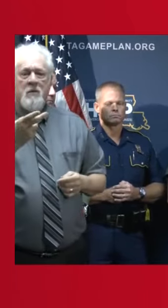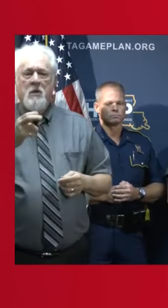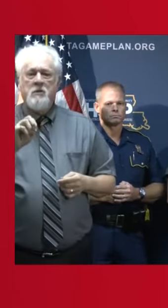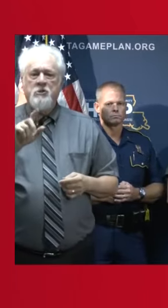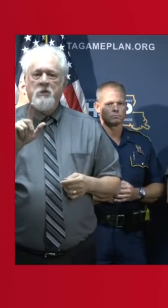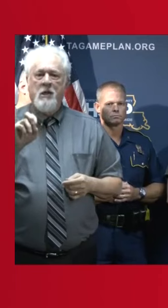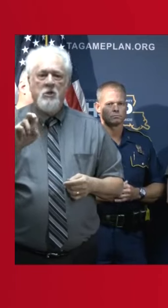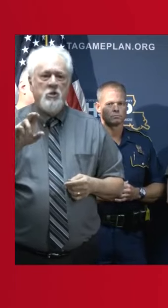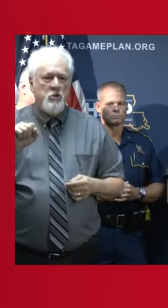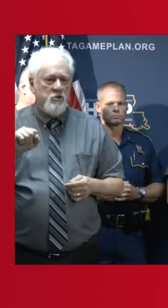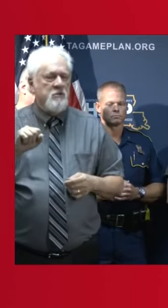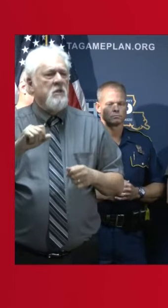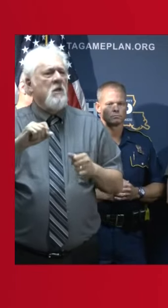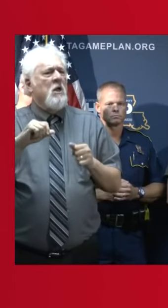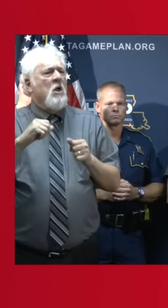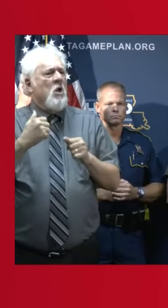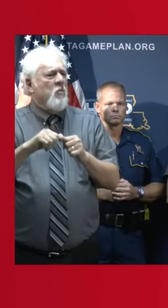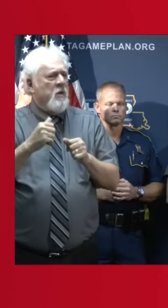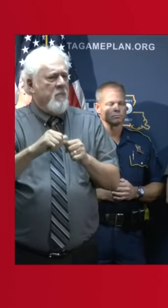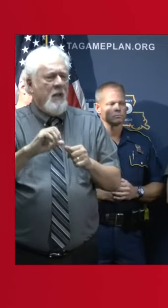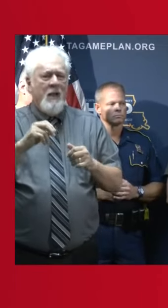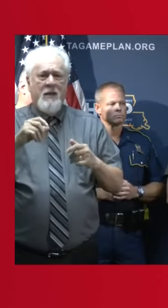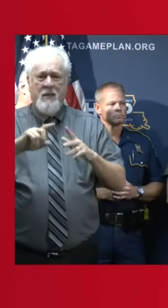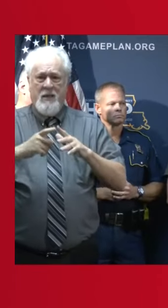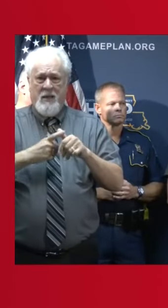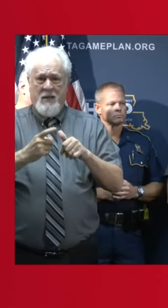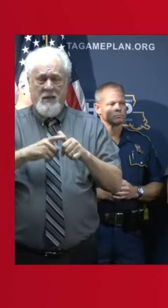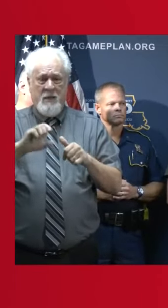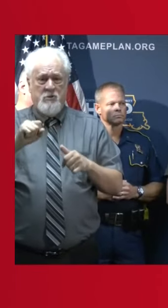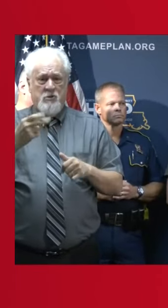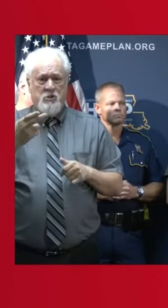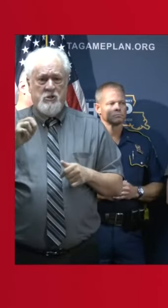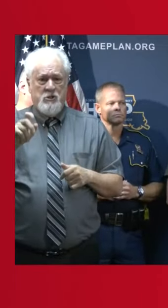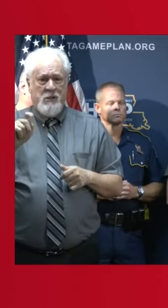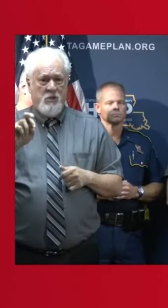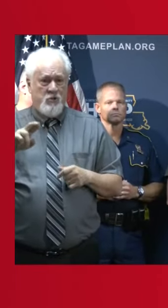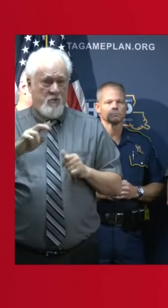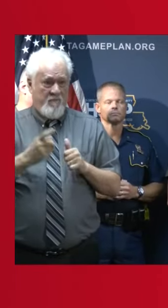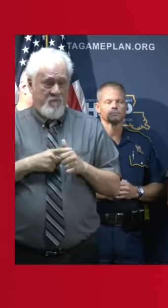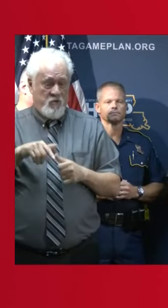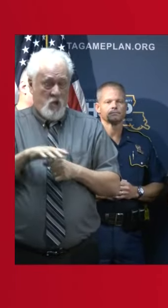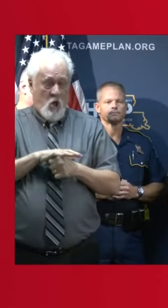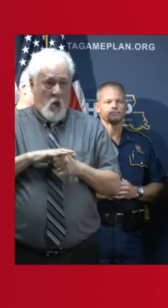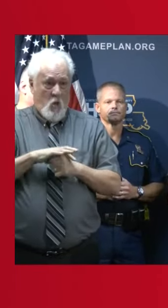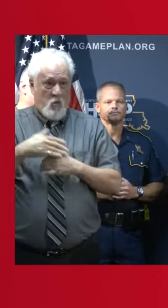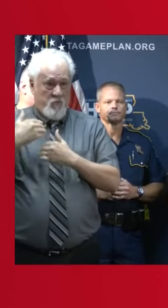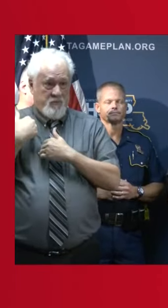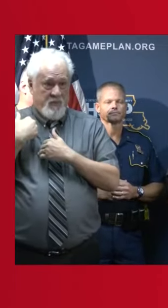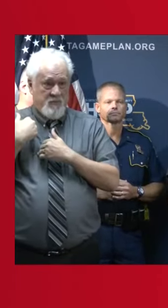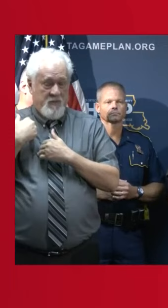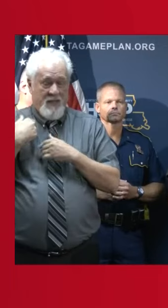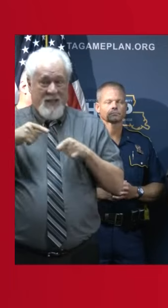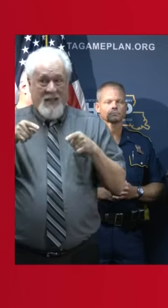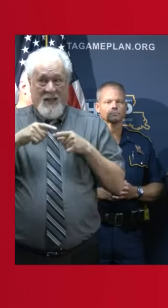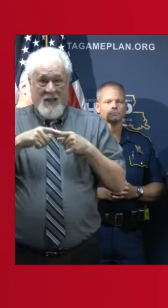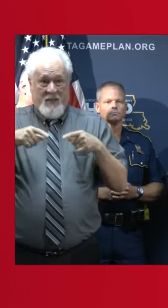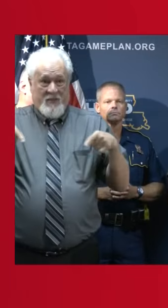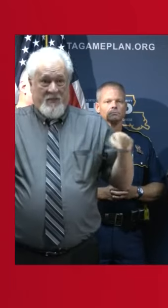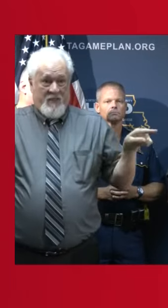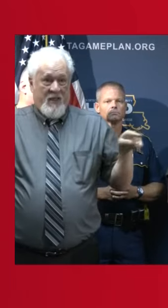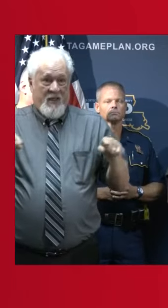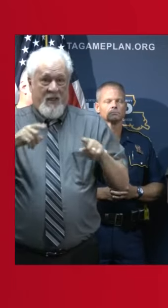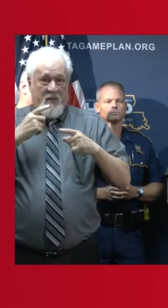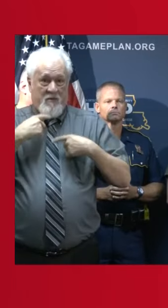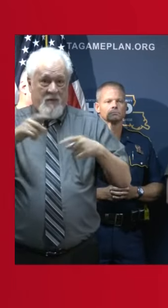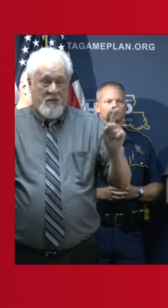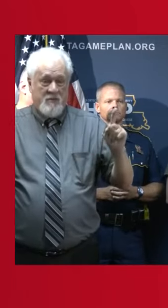I would remind y'all that initial sheltering is always a local responsibility and that they put it out. If